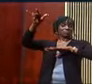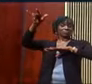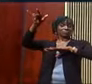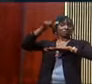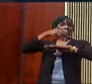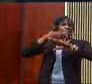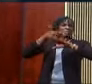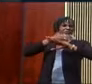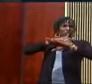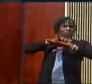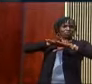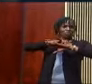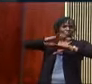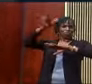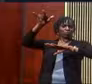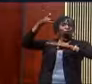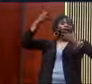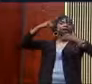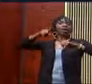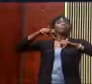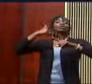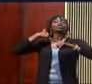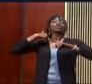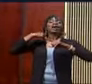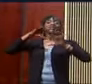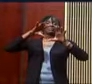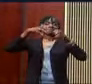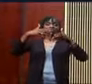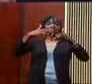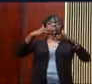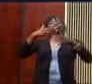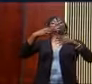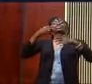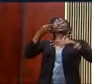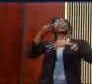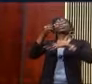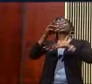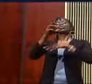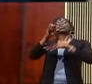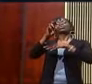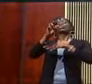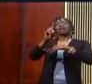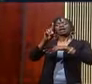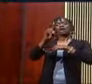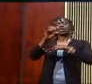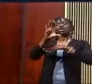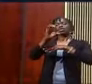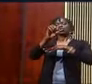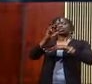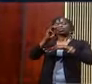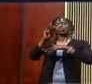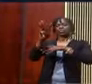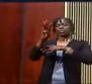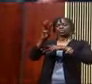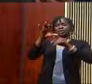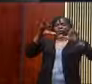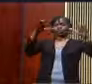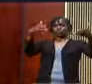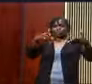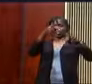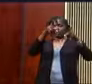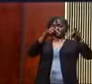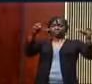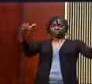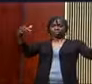crews do? Ground crews, they clear out the garbage because they want to make sure that the garbage does not get